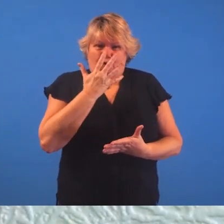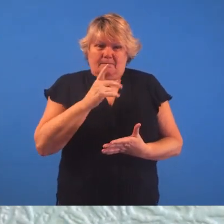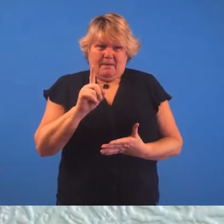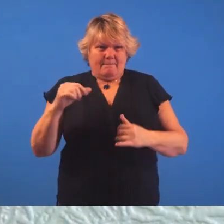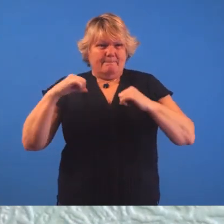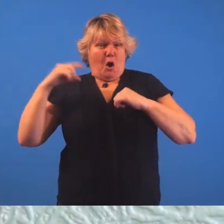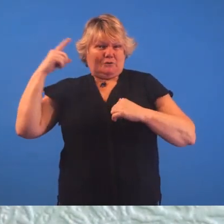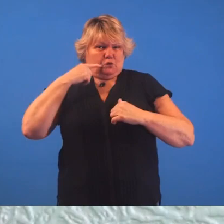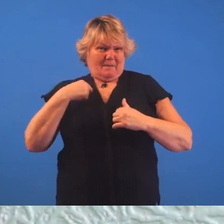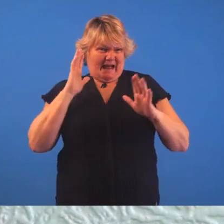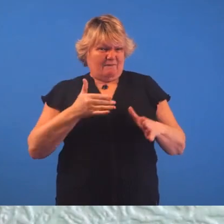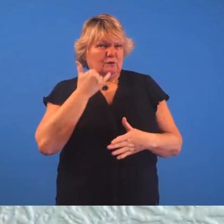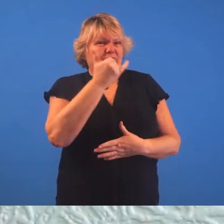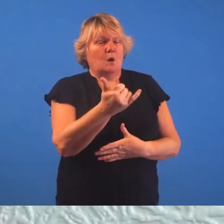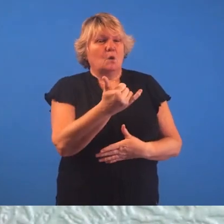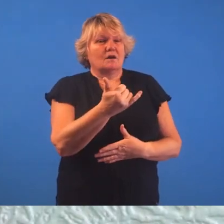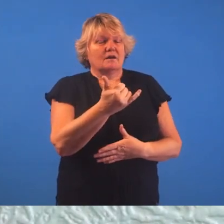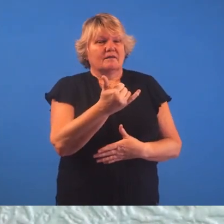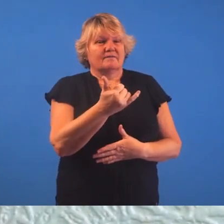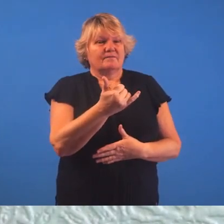but her manager had asked her to do it.